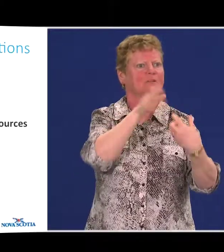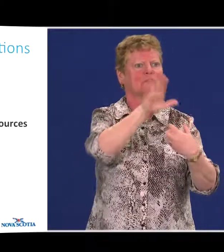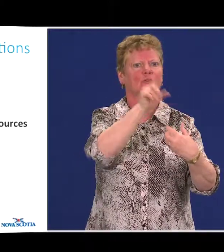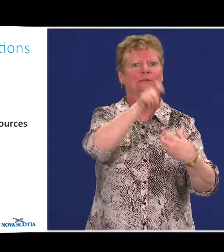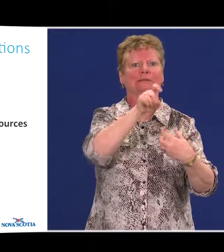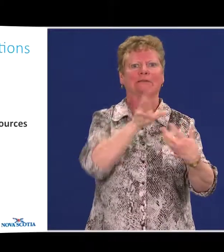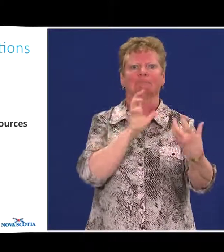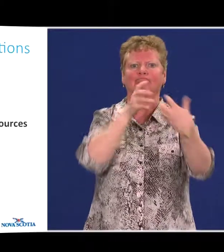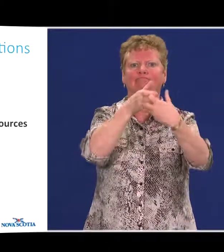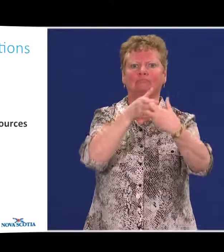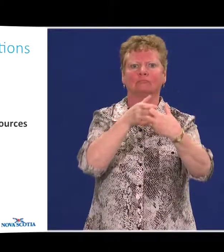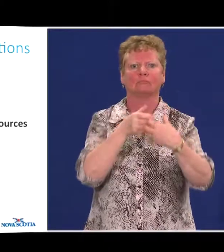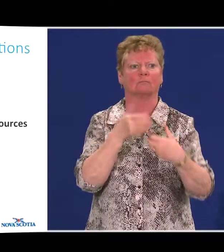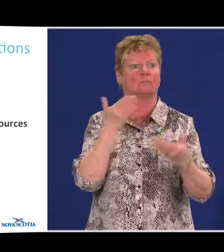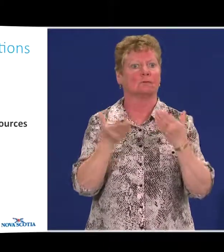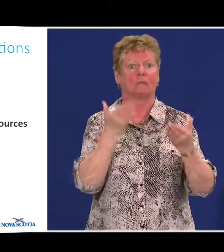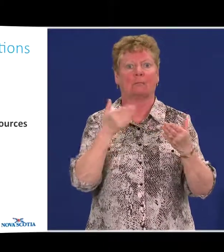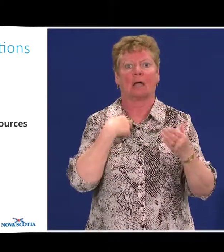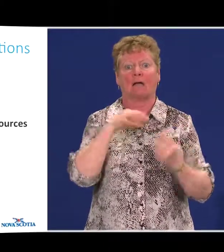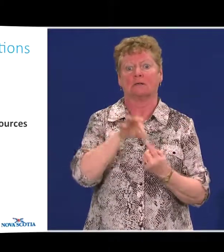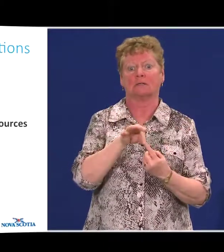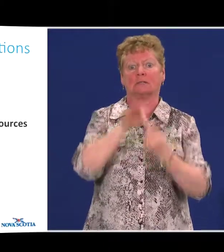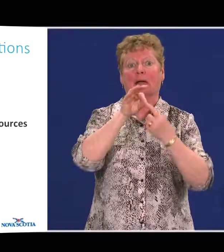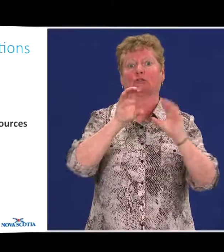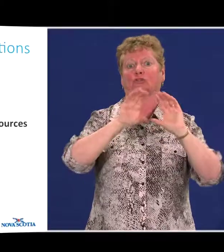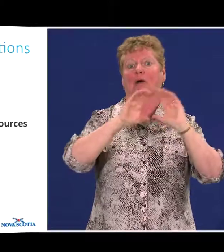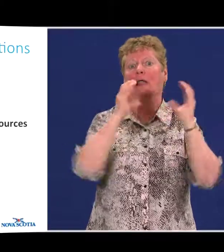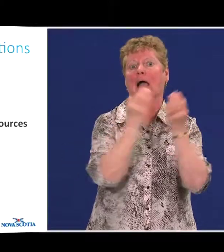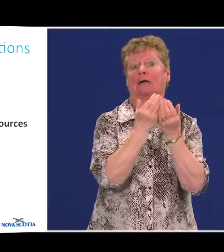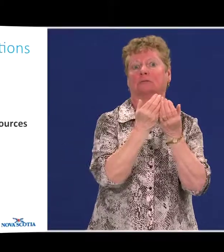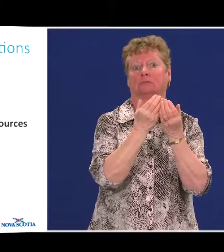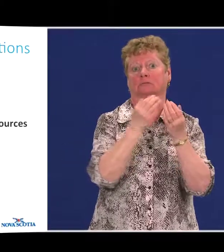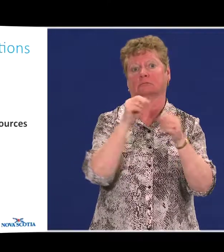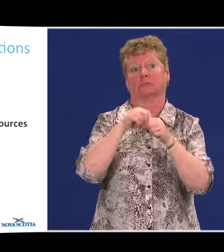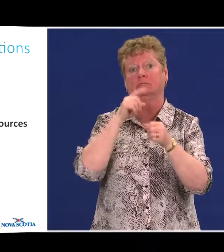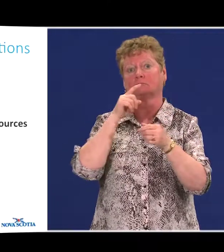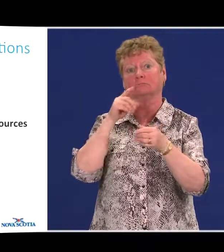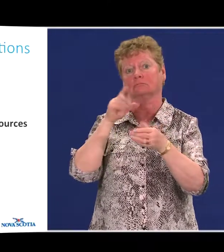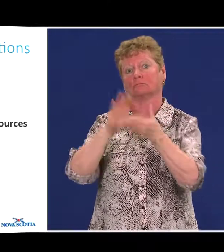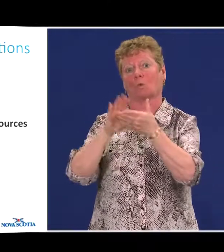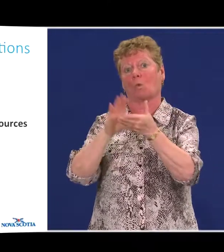for example, specialized classes within public schools.